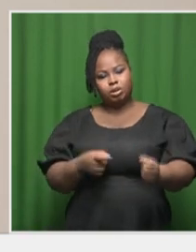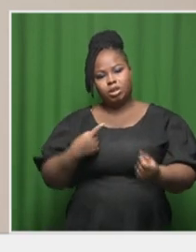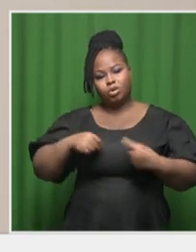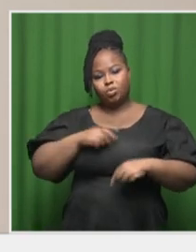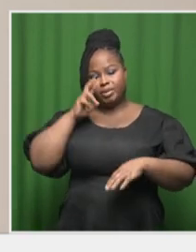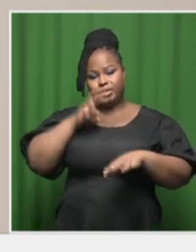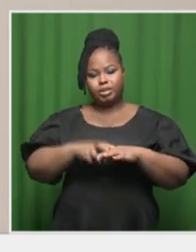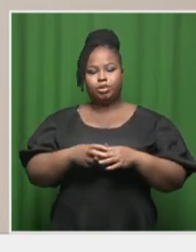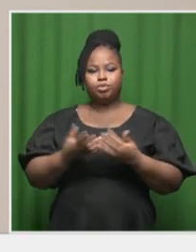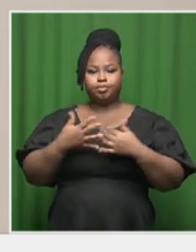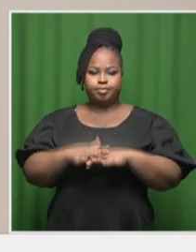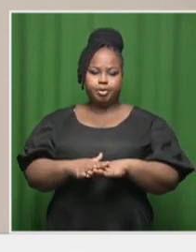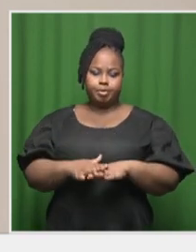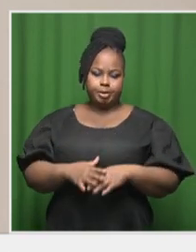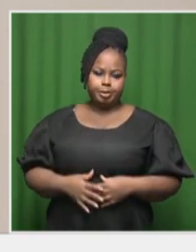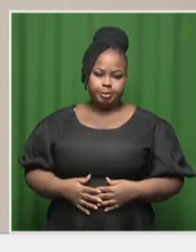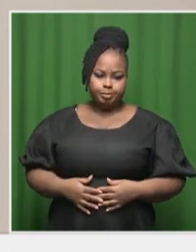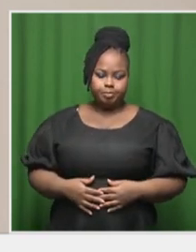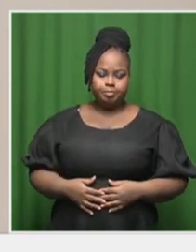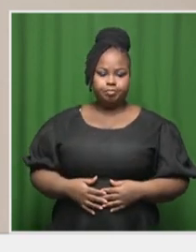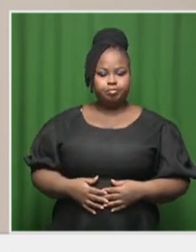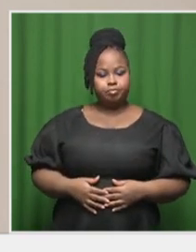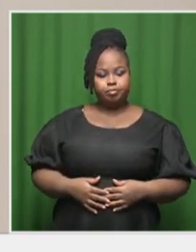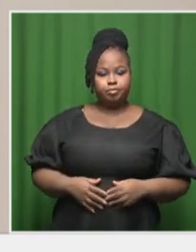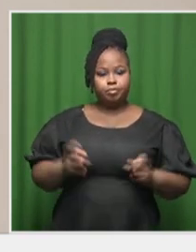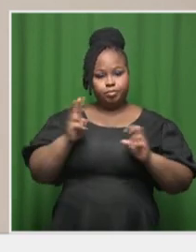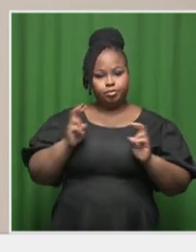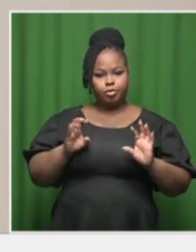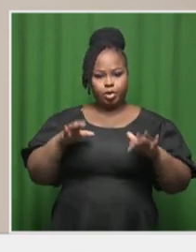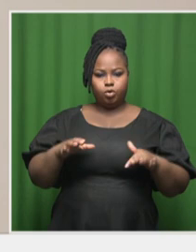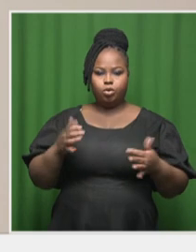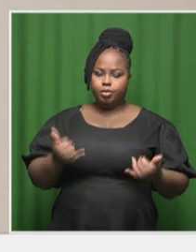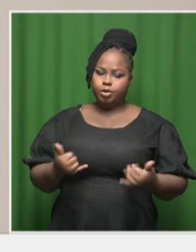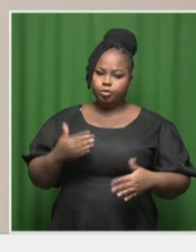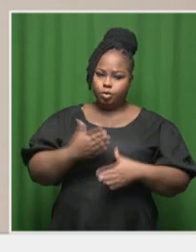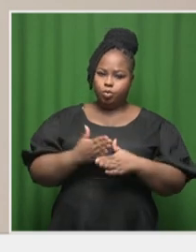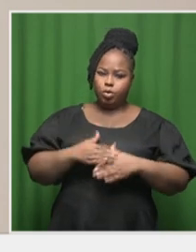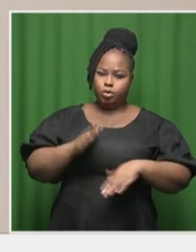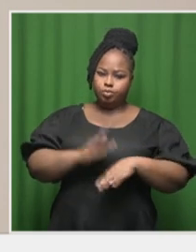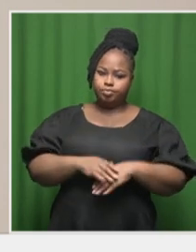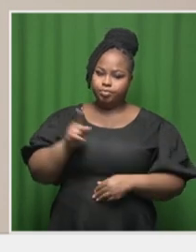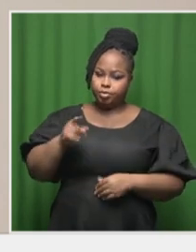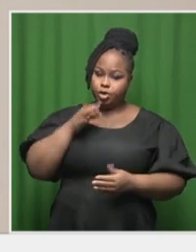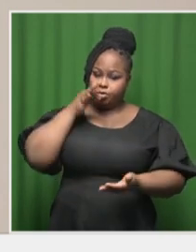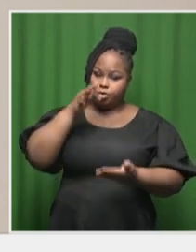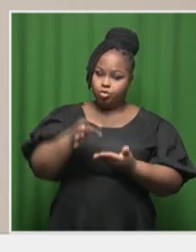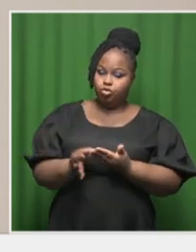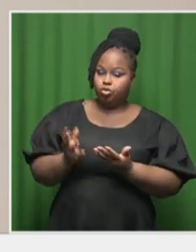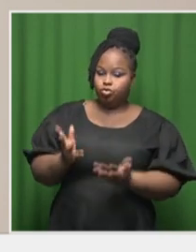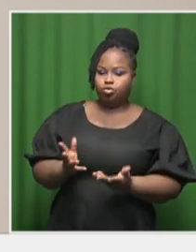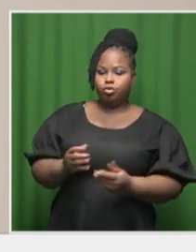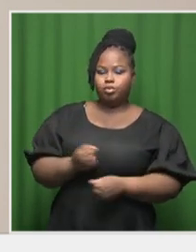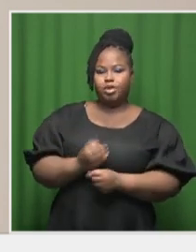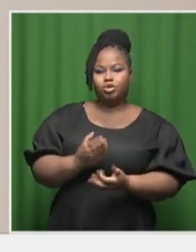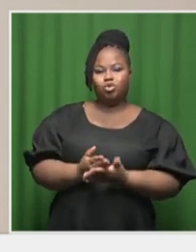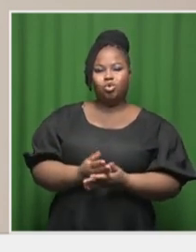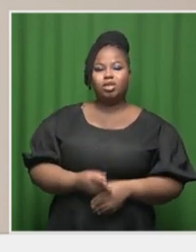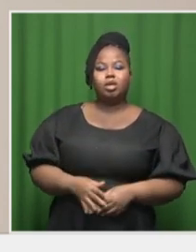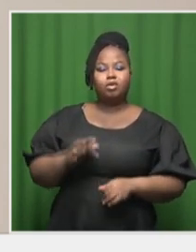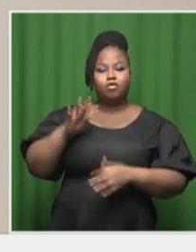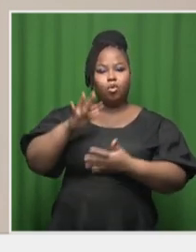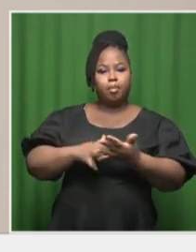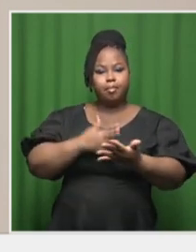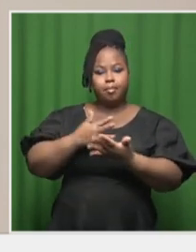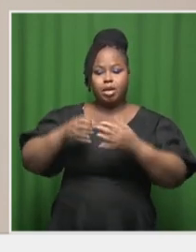be implemented, and ESCOM is working on some of those proposals to ensure that from a grid point of view,